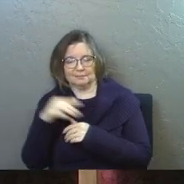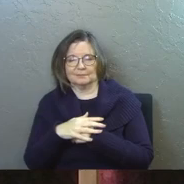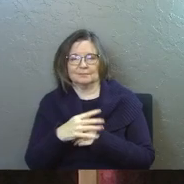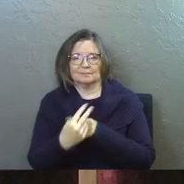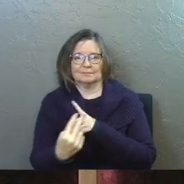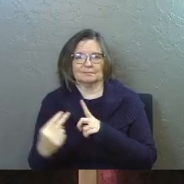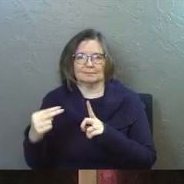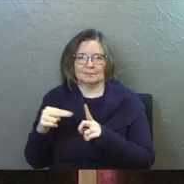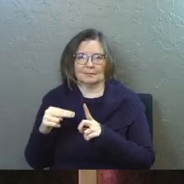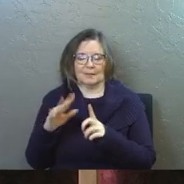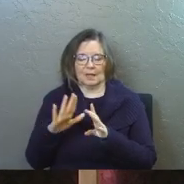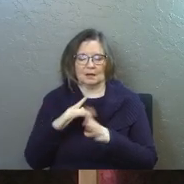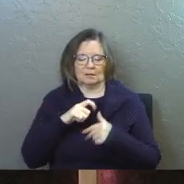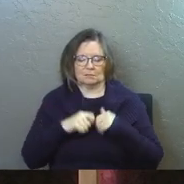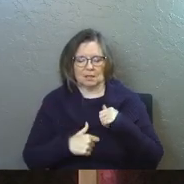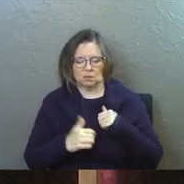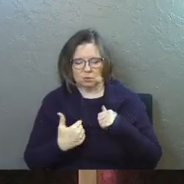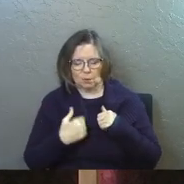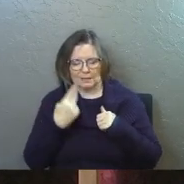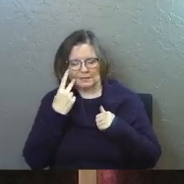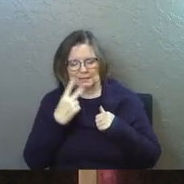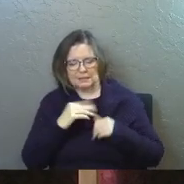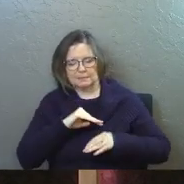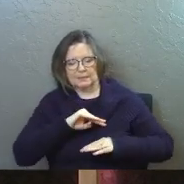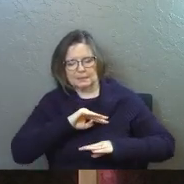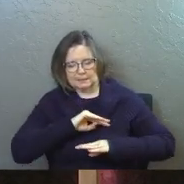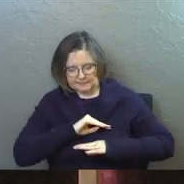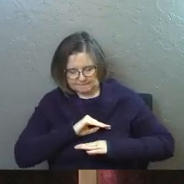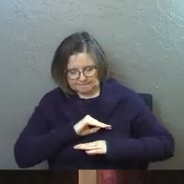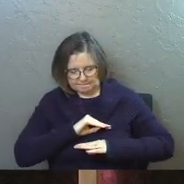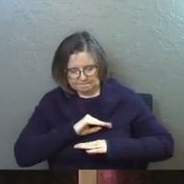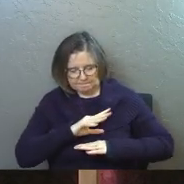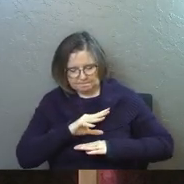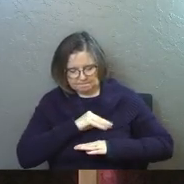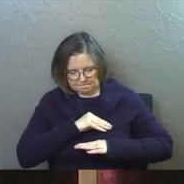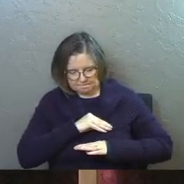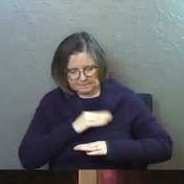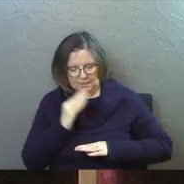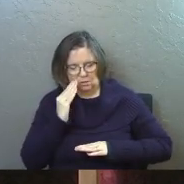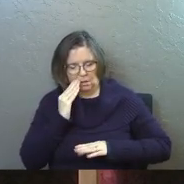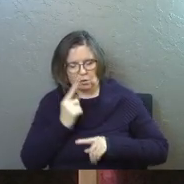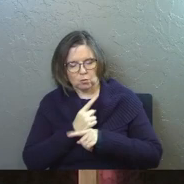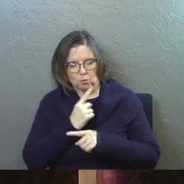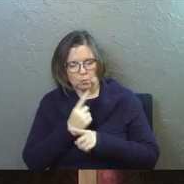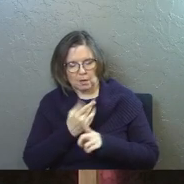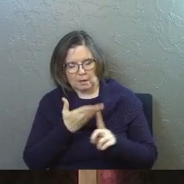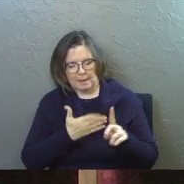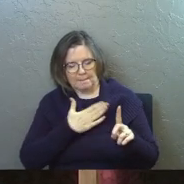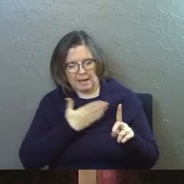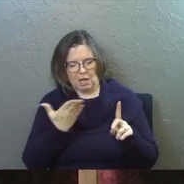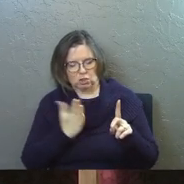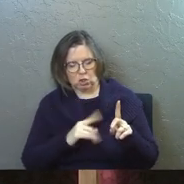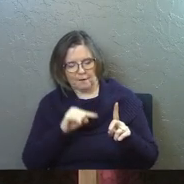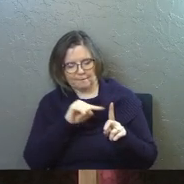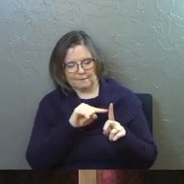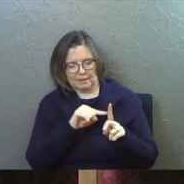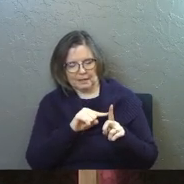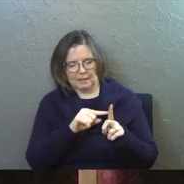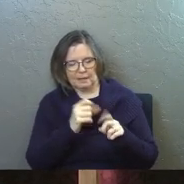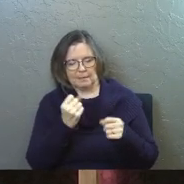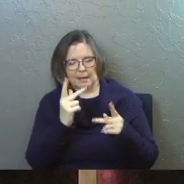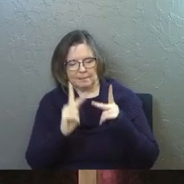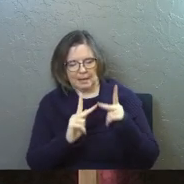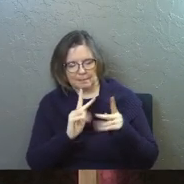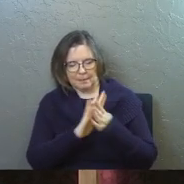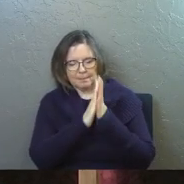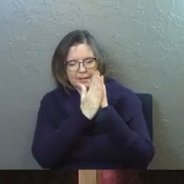He says, out of the anguish of his soul, he shall see and be satisfied. By his knowledge shall the righteous one, my servant, make many to